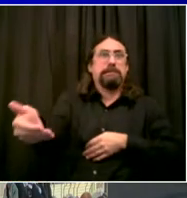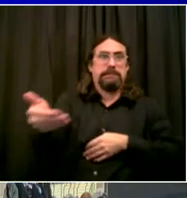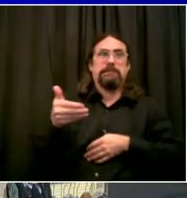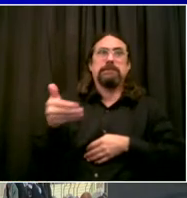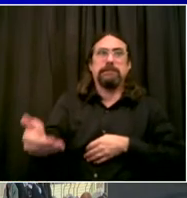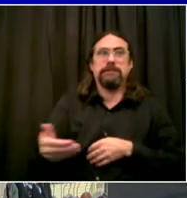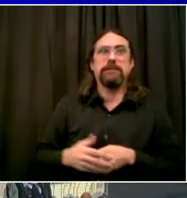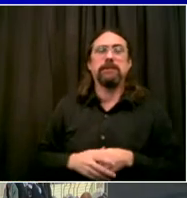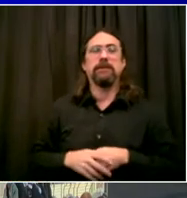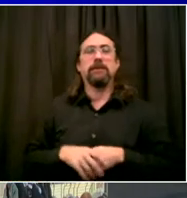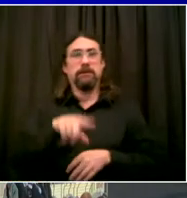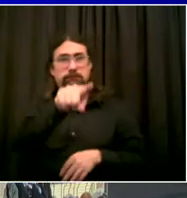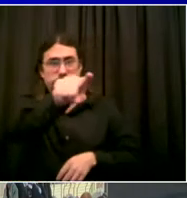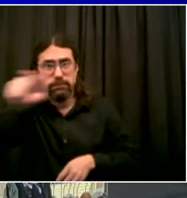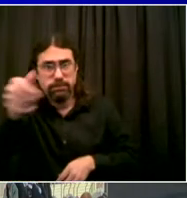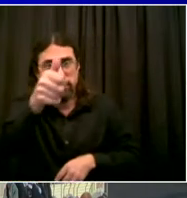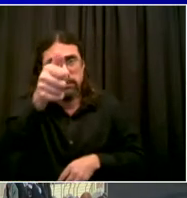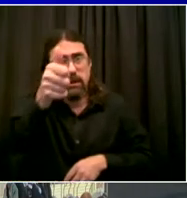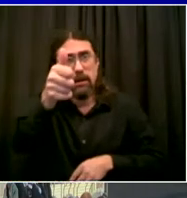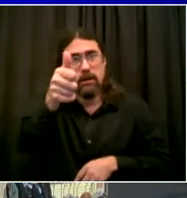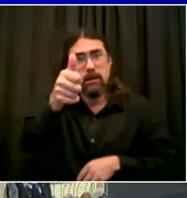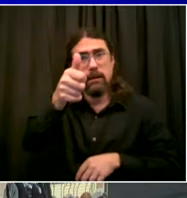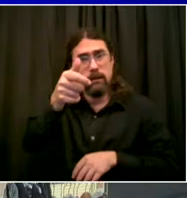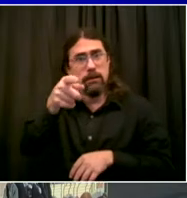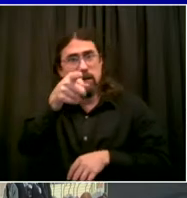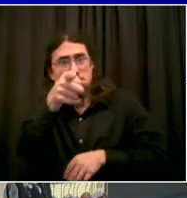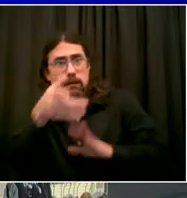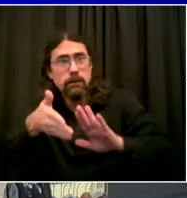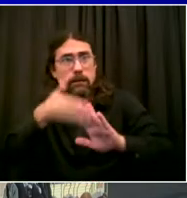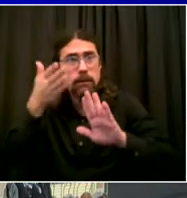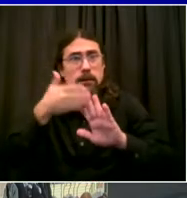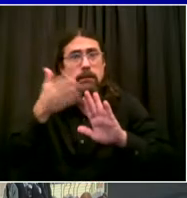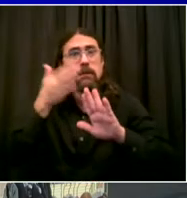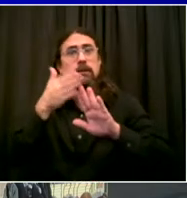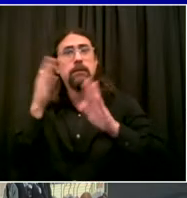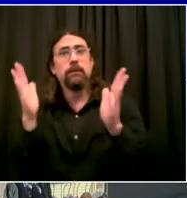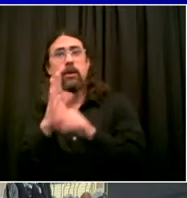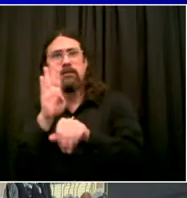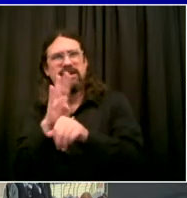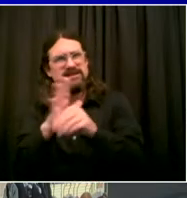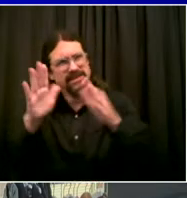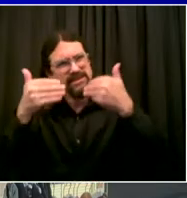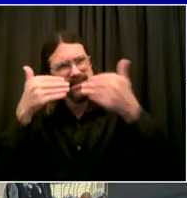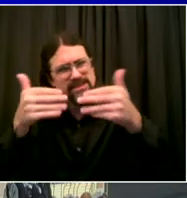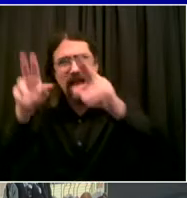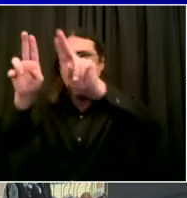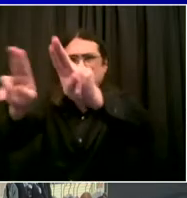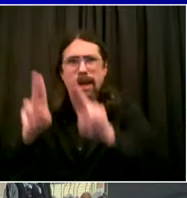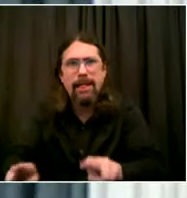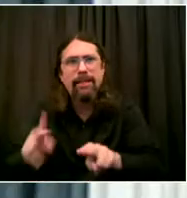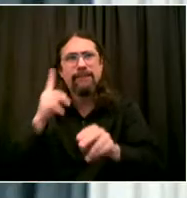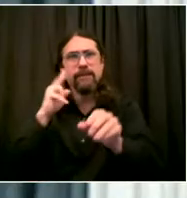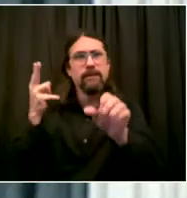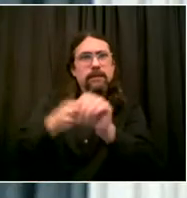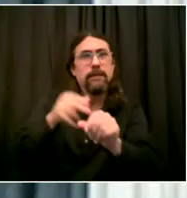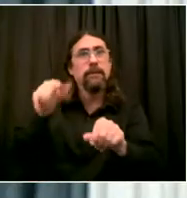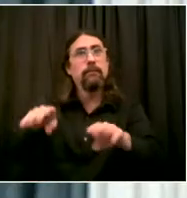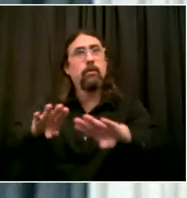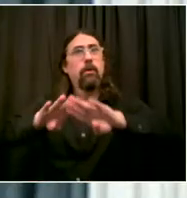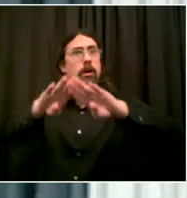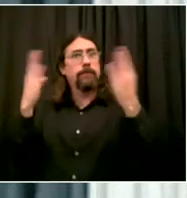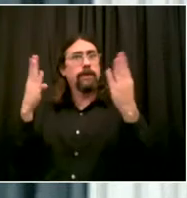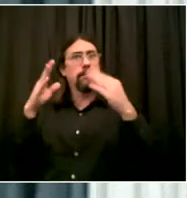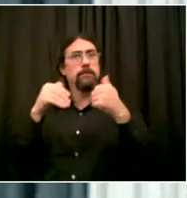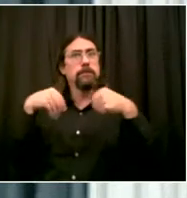want you to know that SBS will continue to be here for you. You can reach us at our hotline at 888-SBS4NYC.